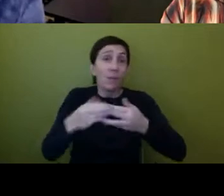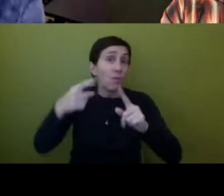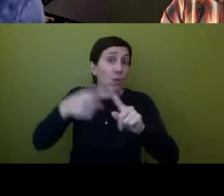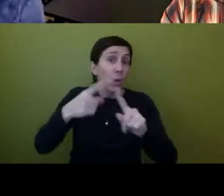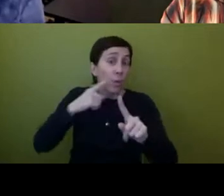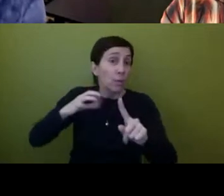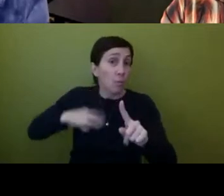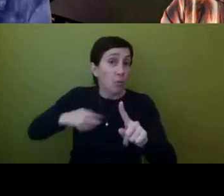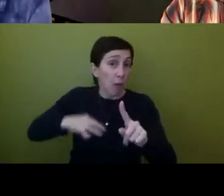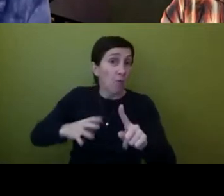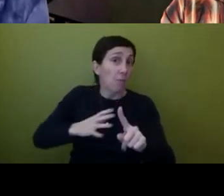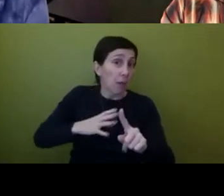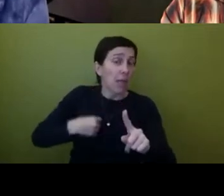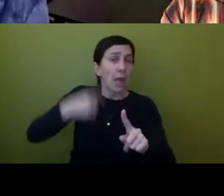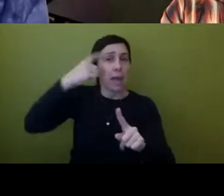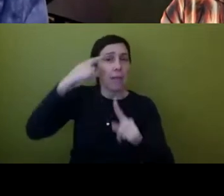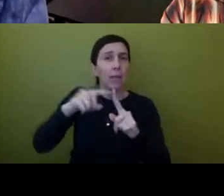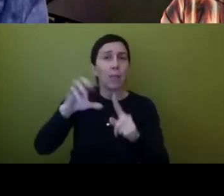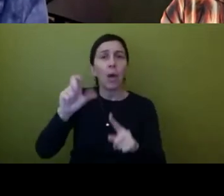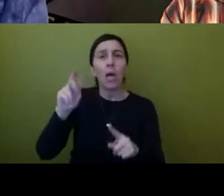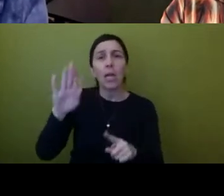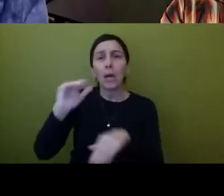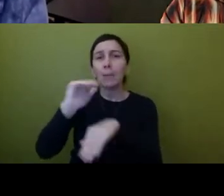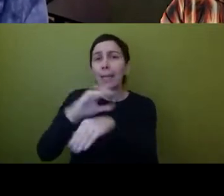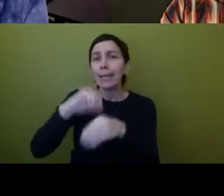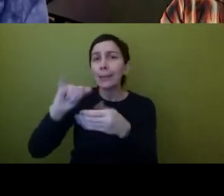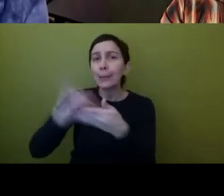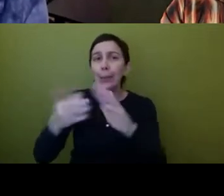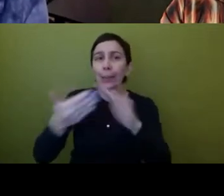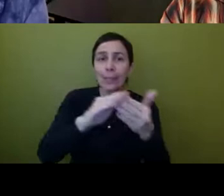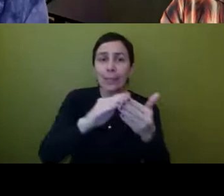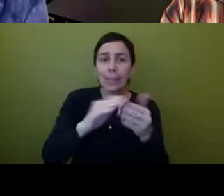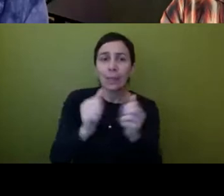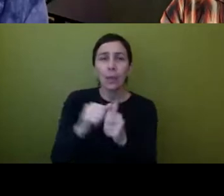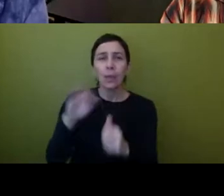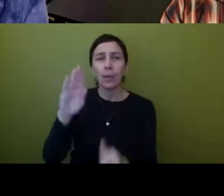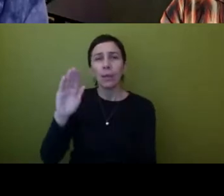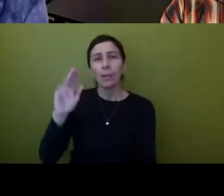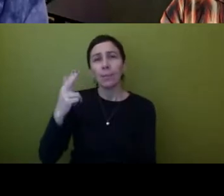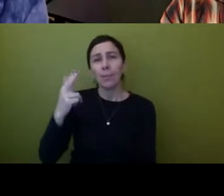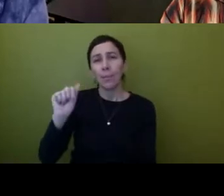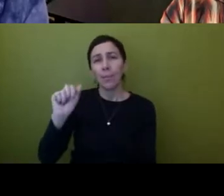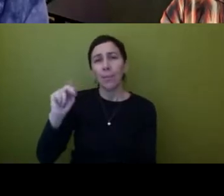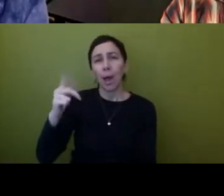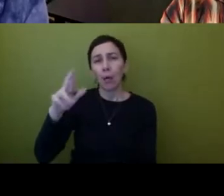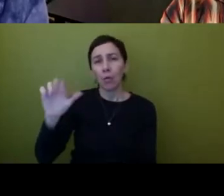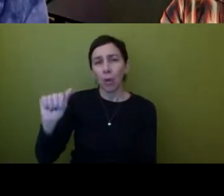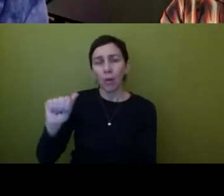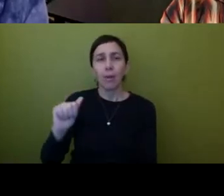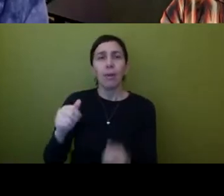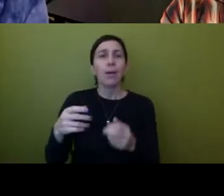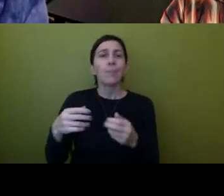i did in new york city for 20 years based in bangra it happened because sobs which is a venue in downtown manhattan